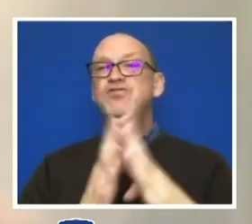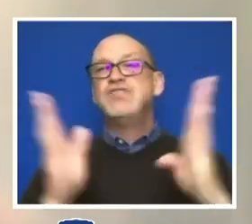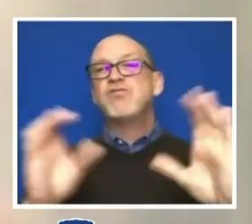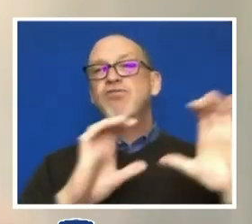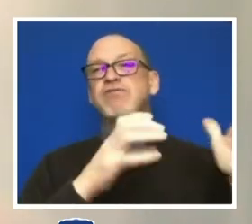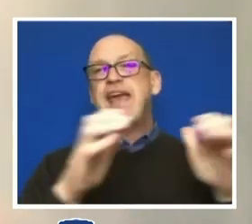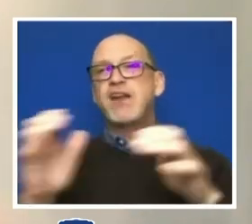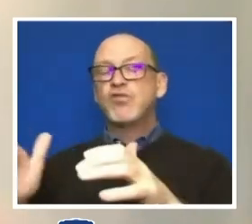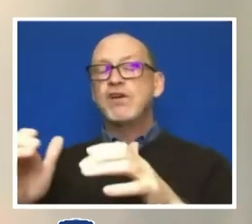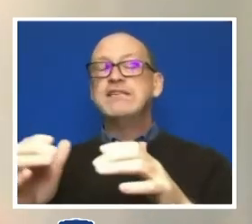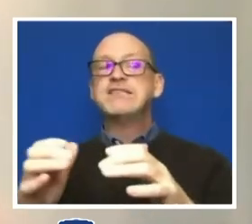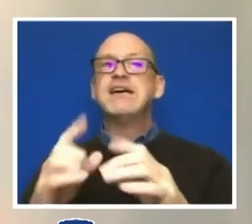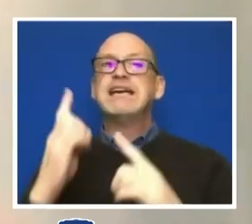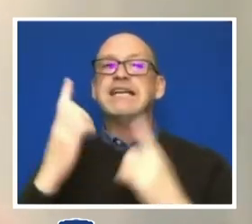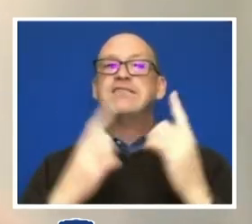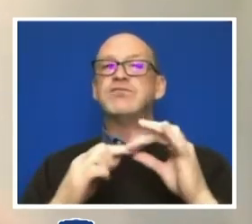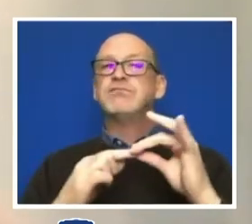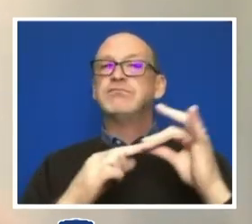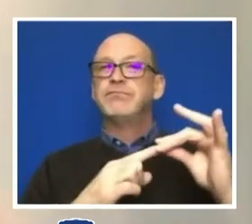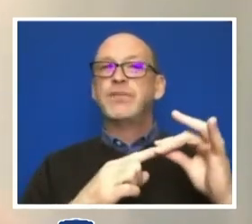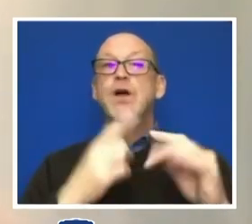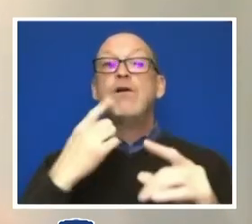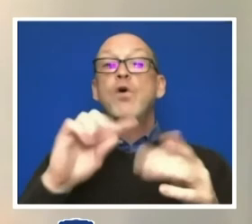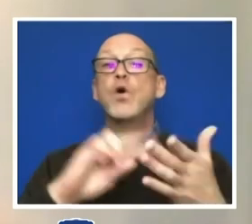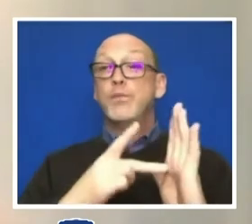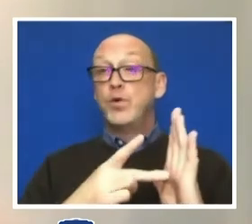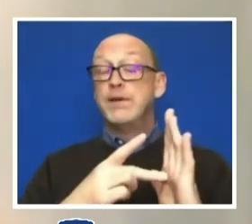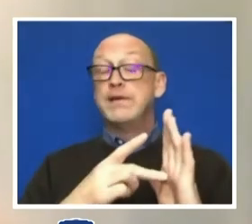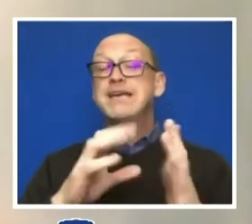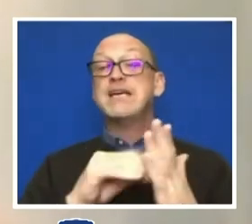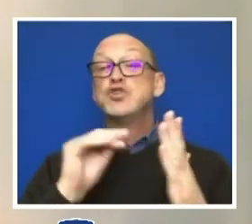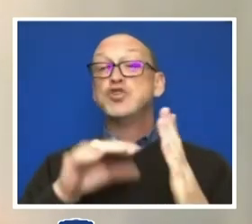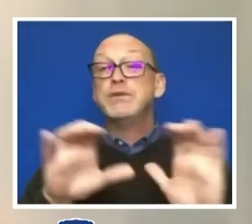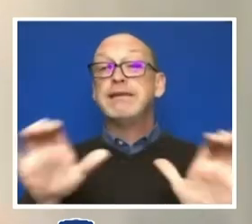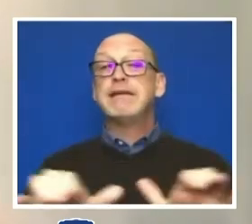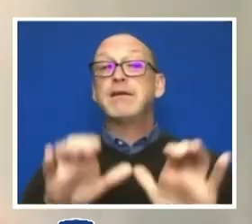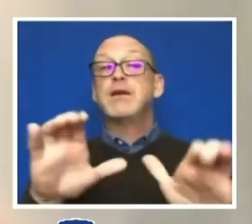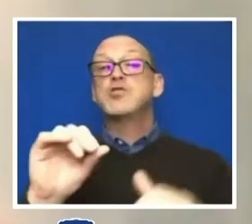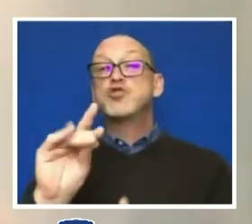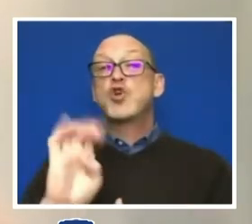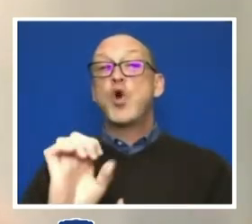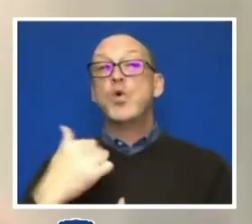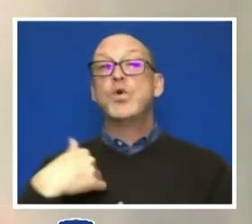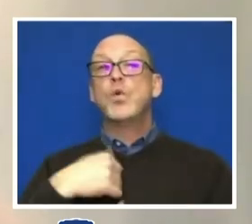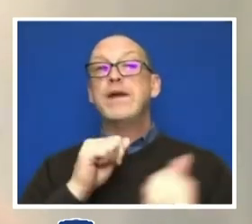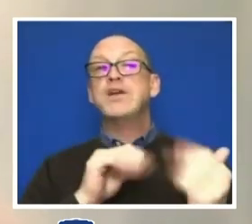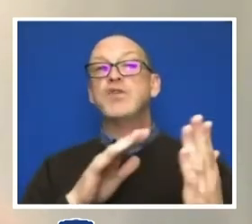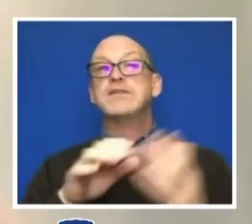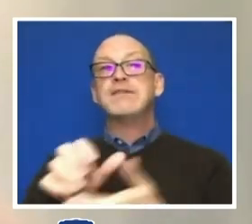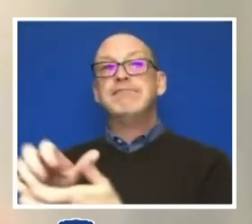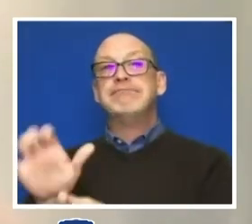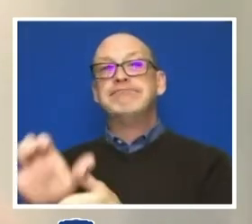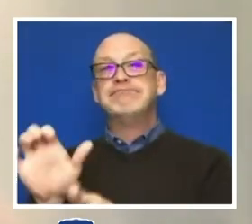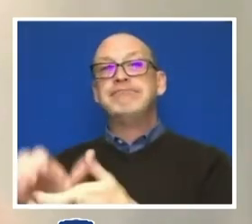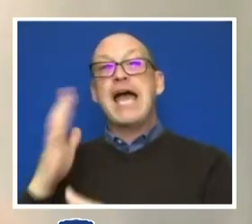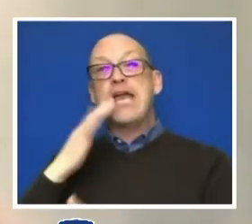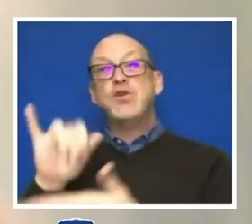considered exceptions for the purpose, but for the purposes of the student conduct code, we address really, I knew that would happen.